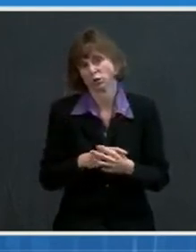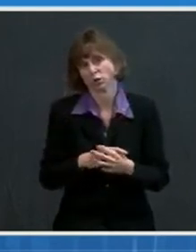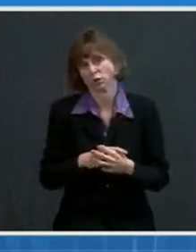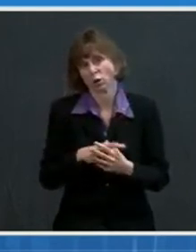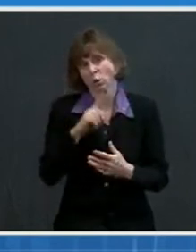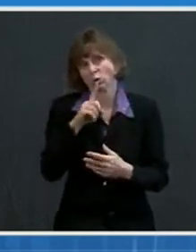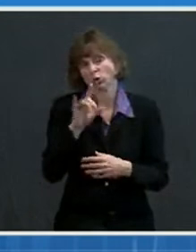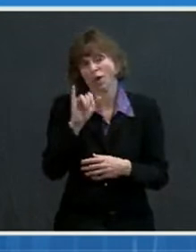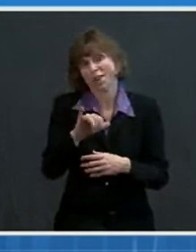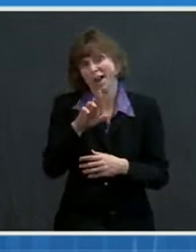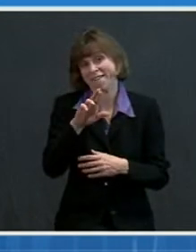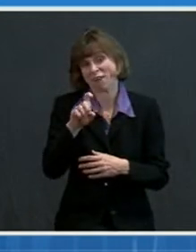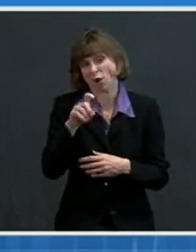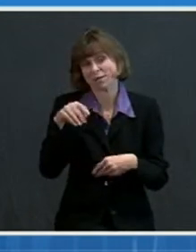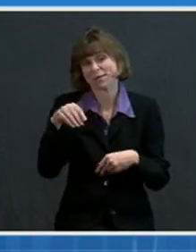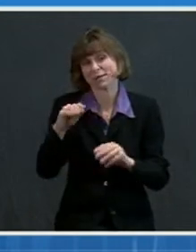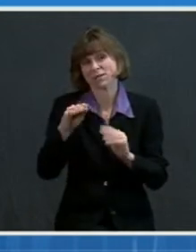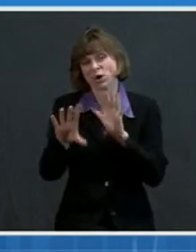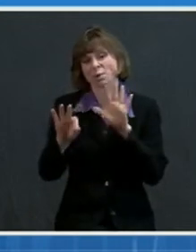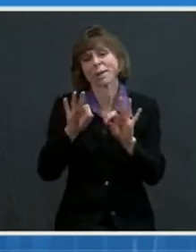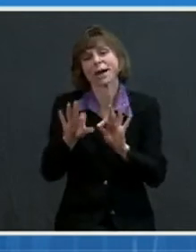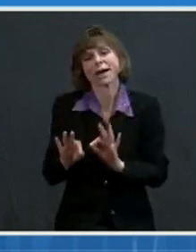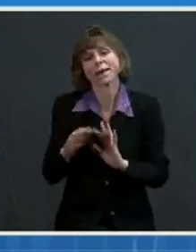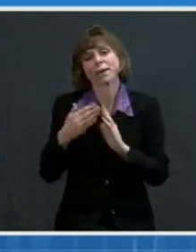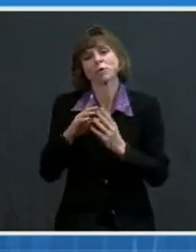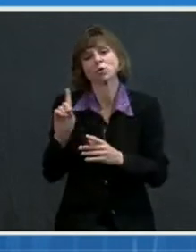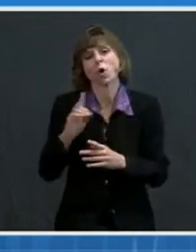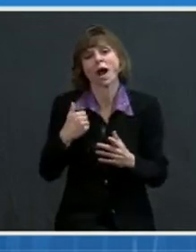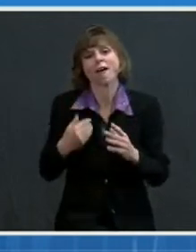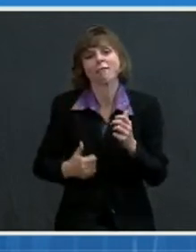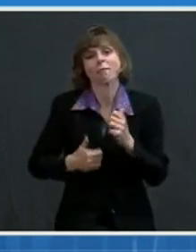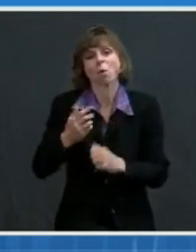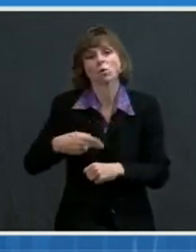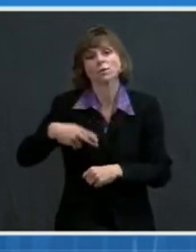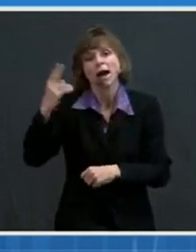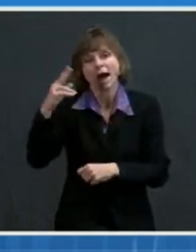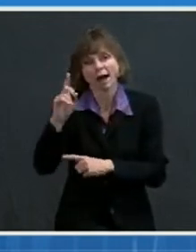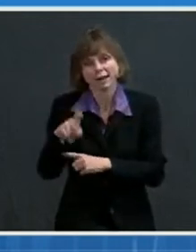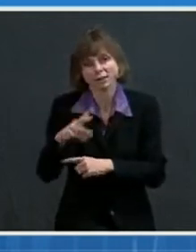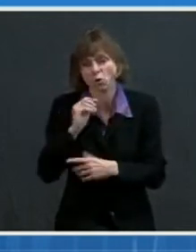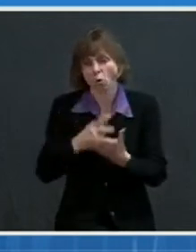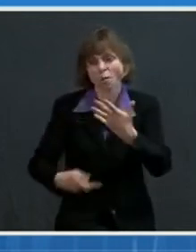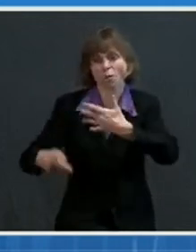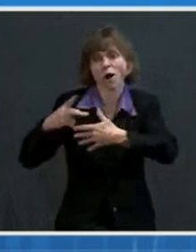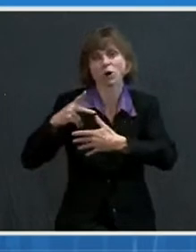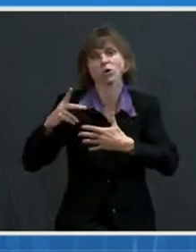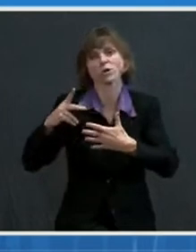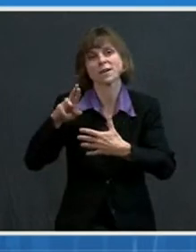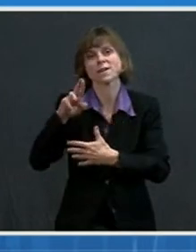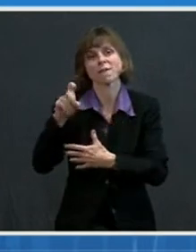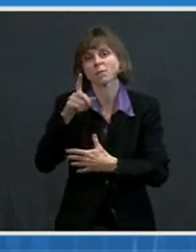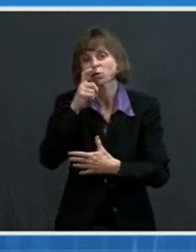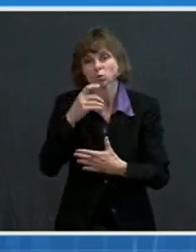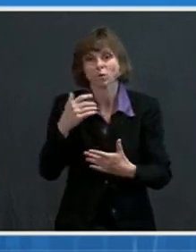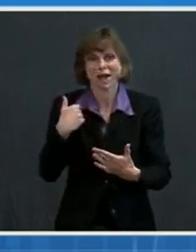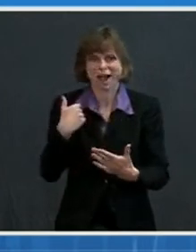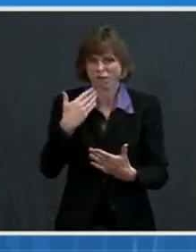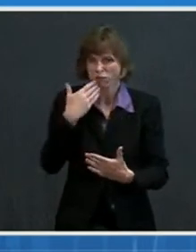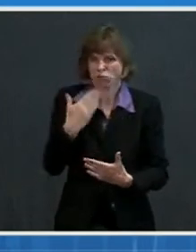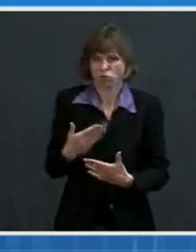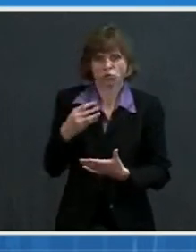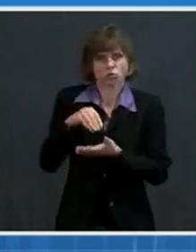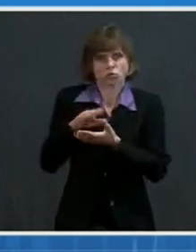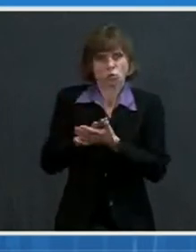pharmacies are selecting the communities with the greatest need. And we're going to prioritize those pharmacies that do a better job addressing equity. And